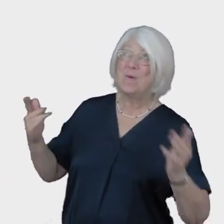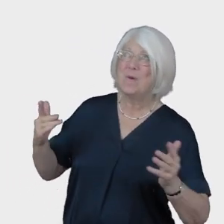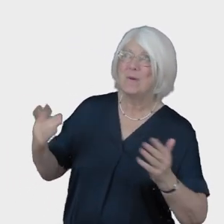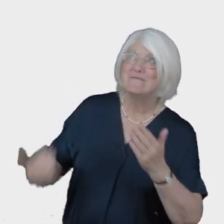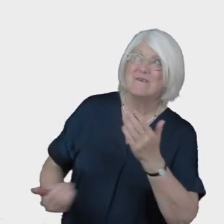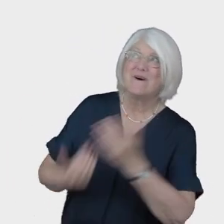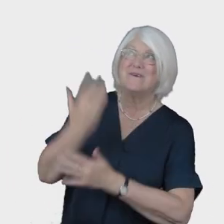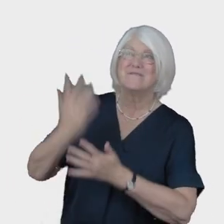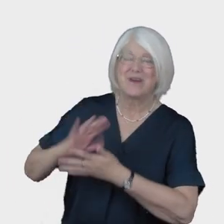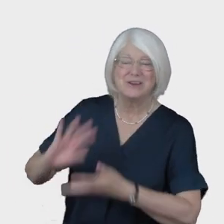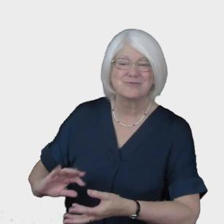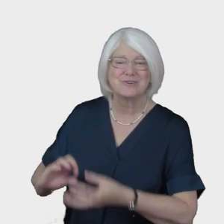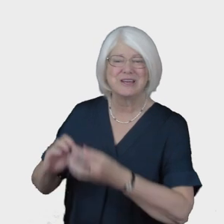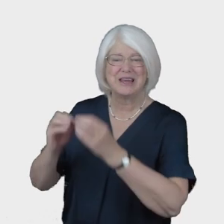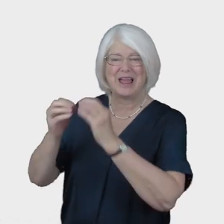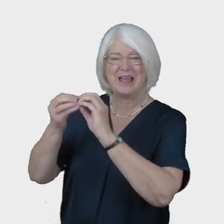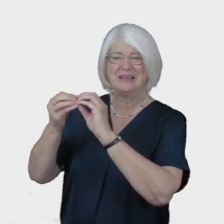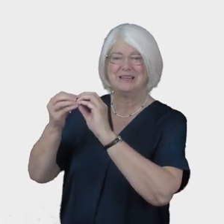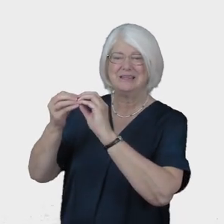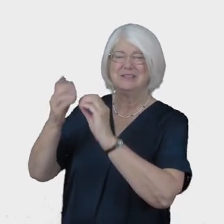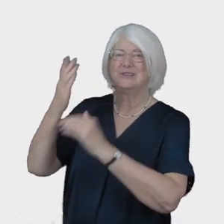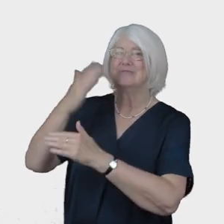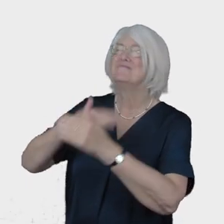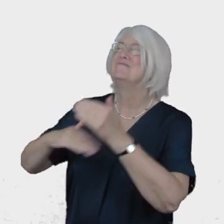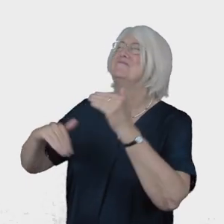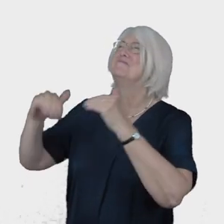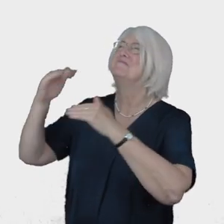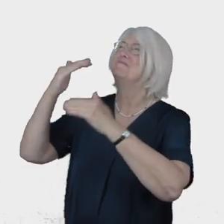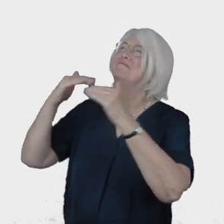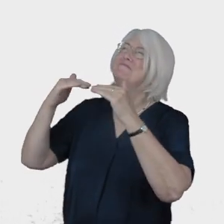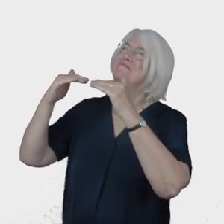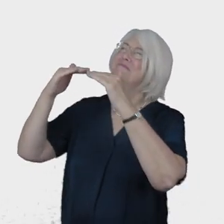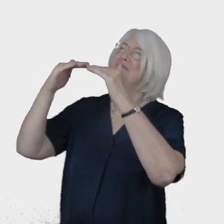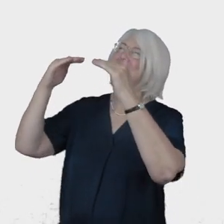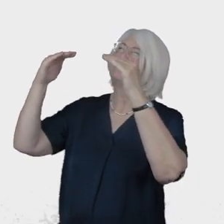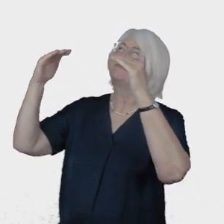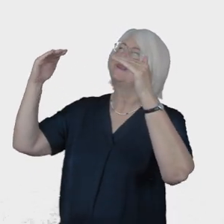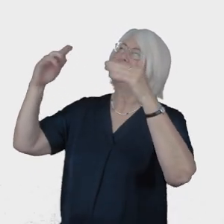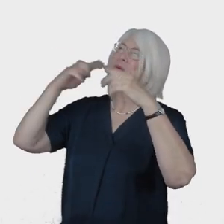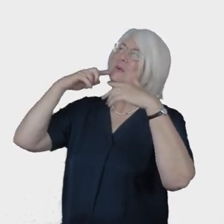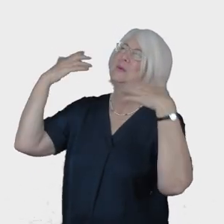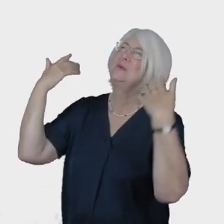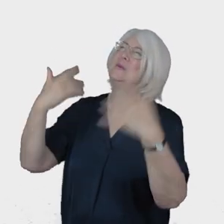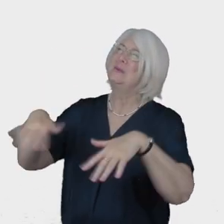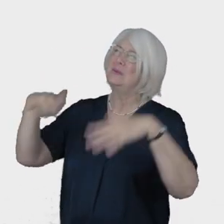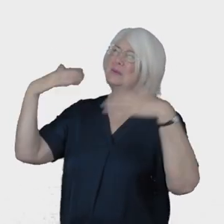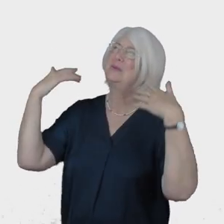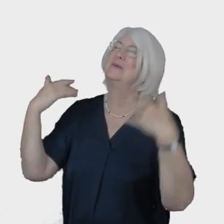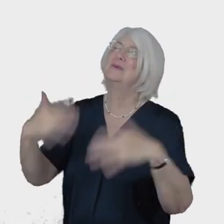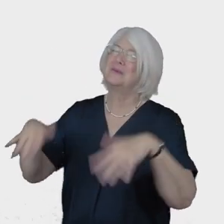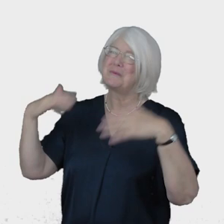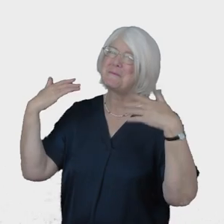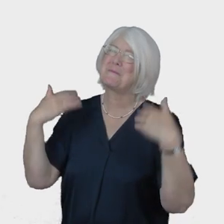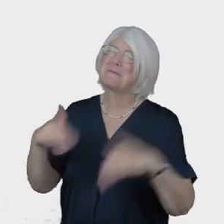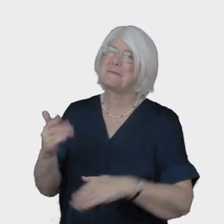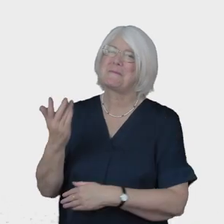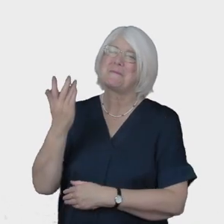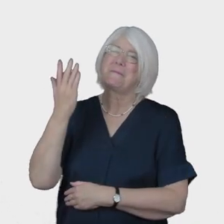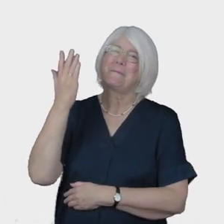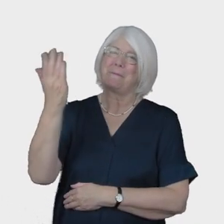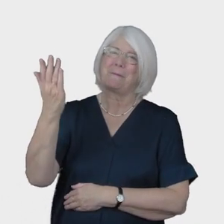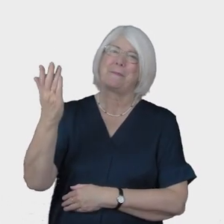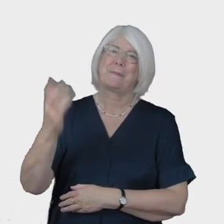room for fresh creations in that upper home of